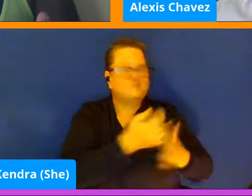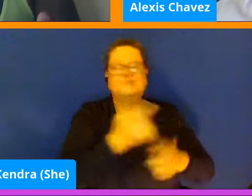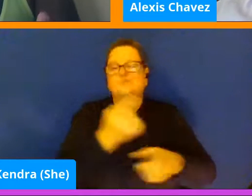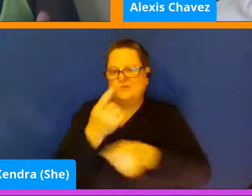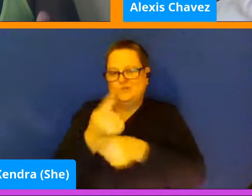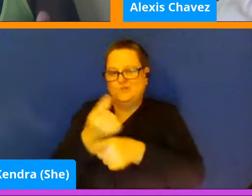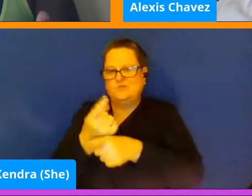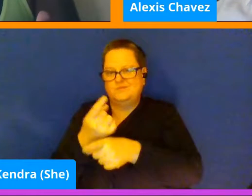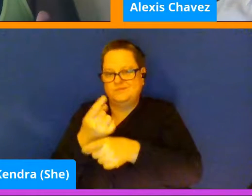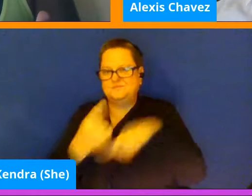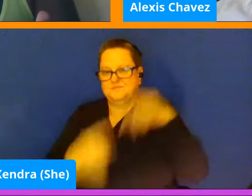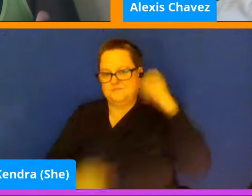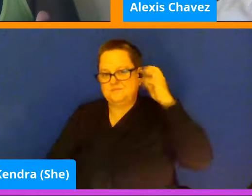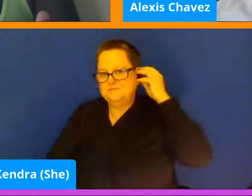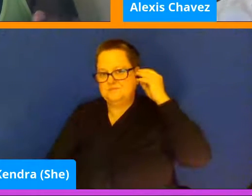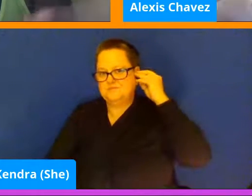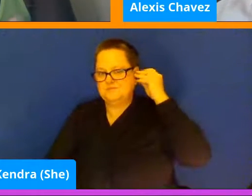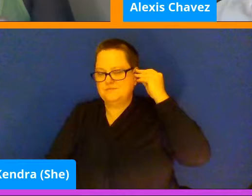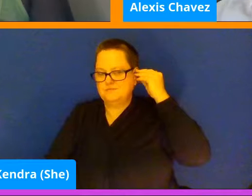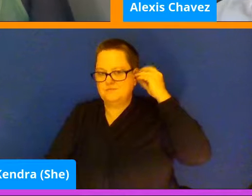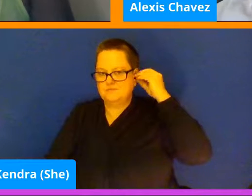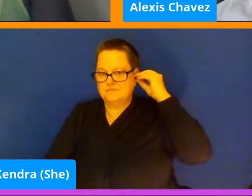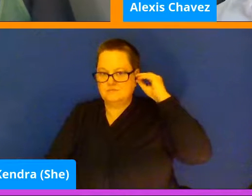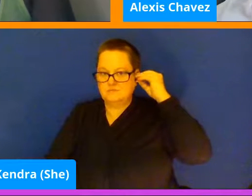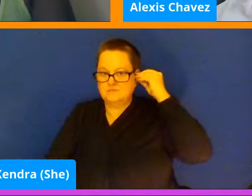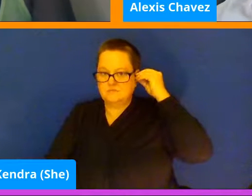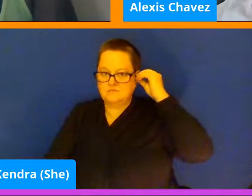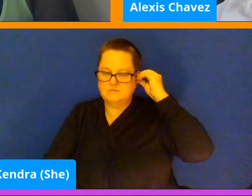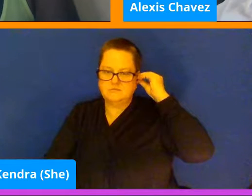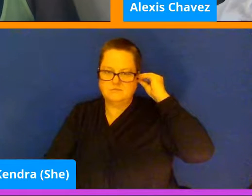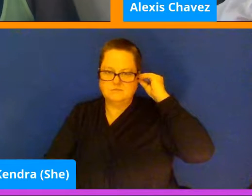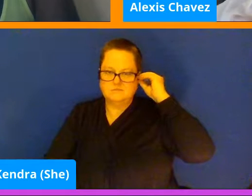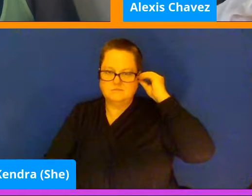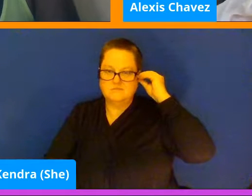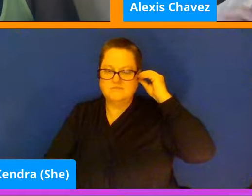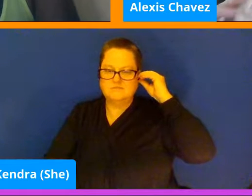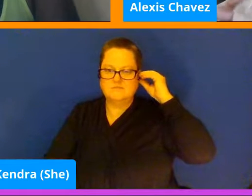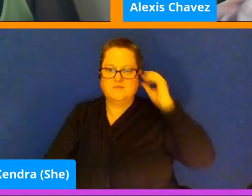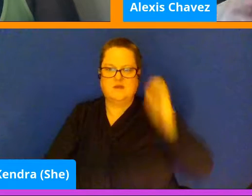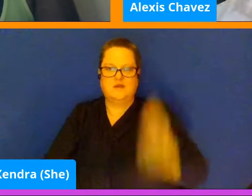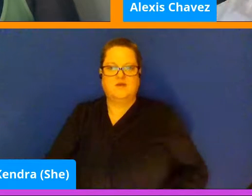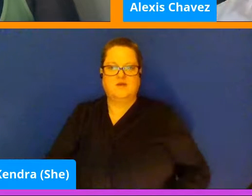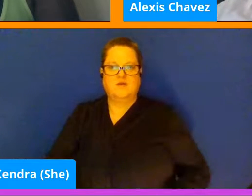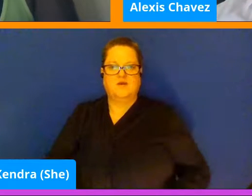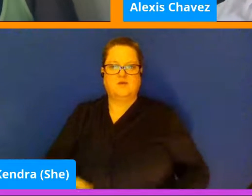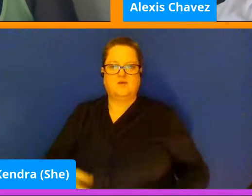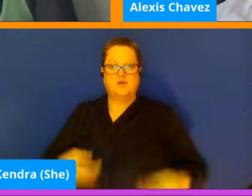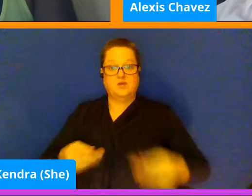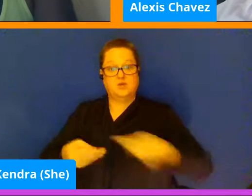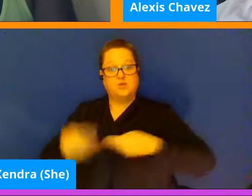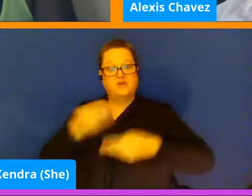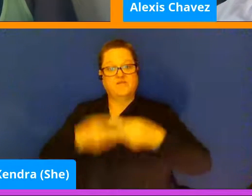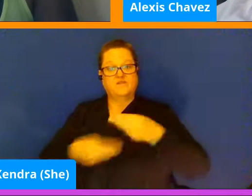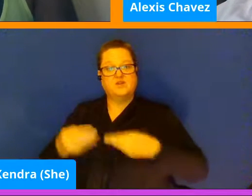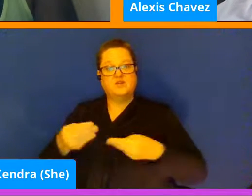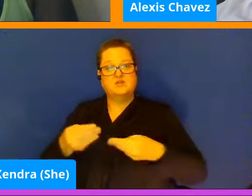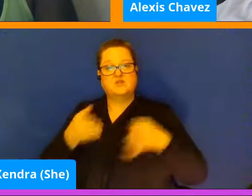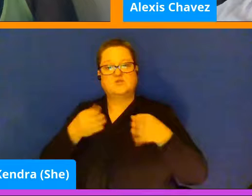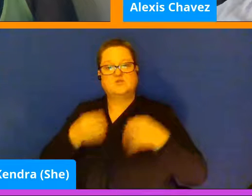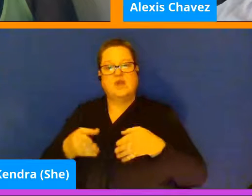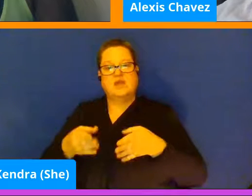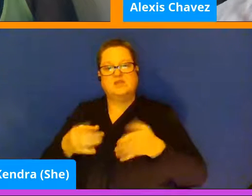Yeah. And, and the reverse of it is that there's a, there's ways to check in with yourself.